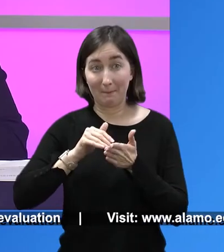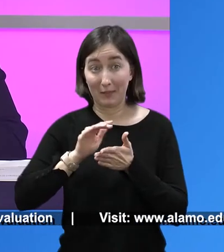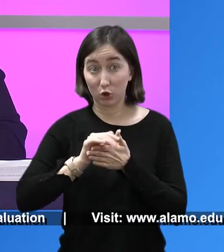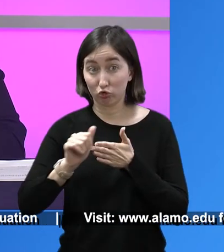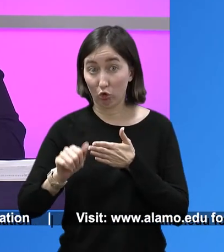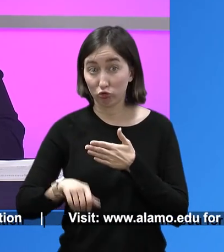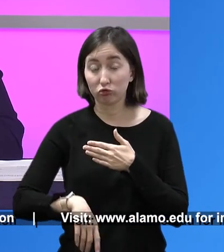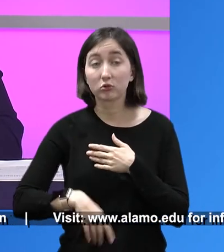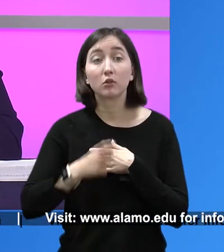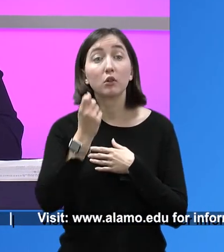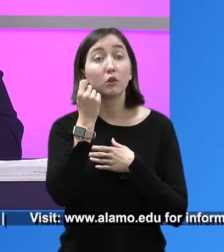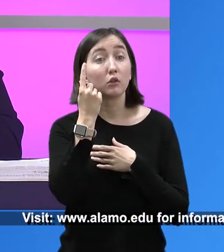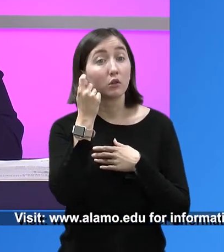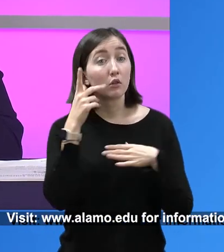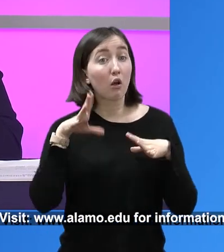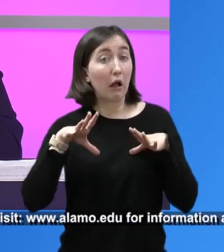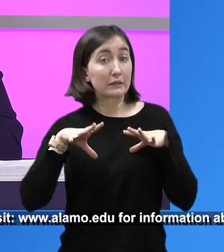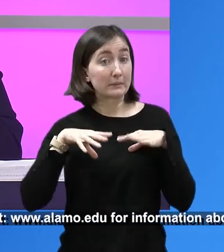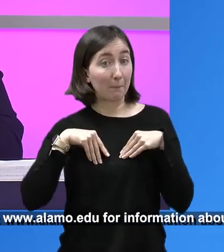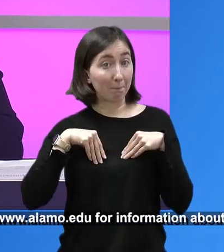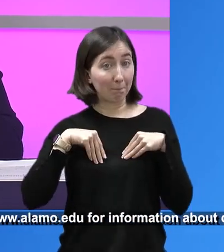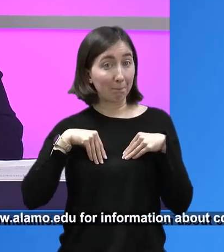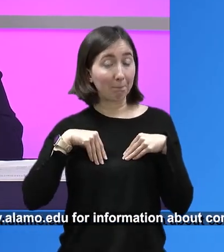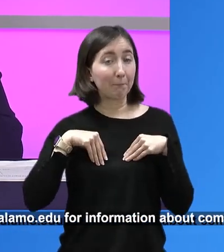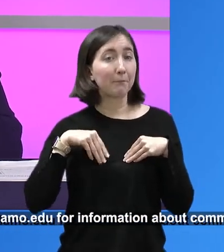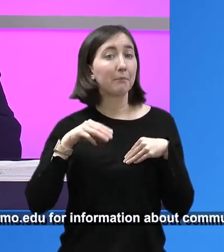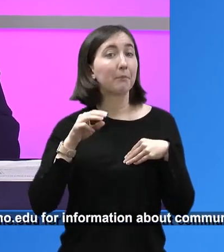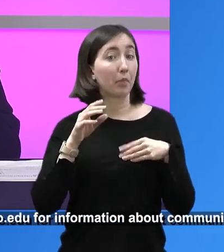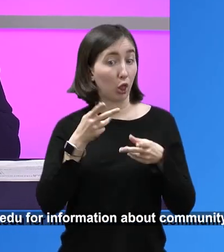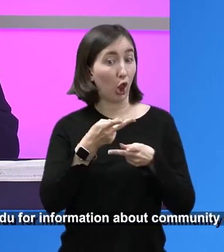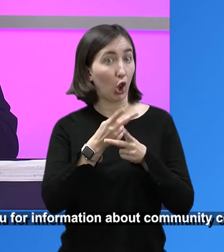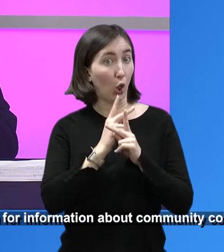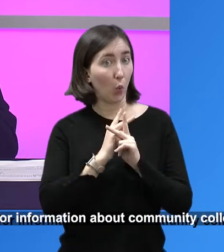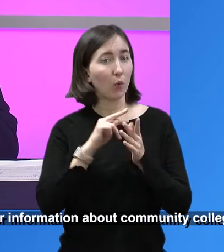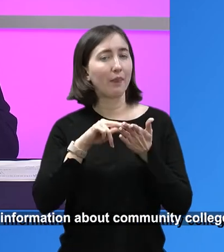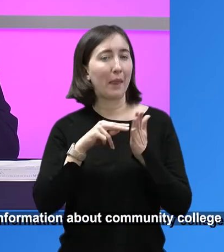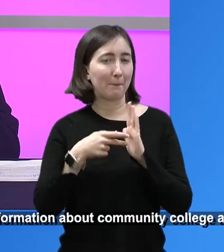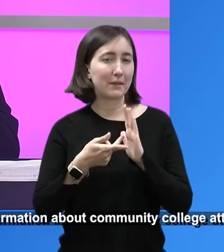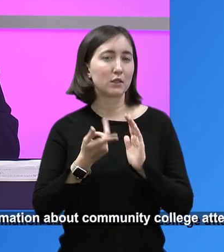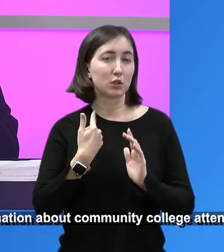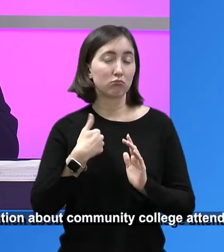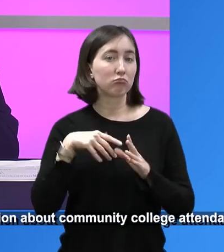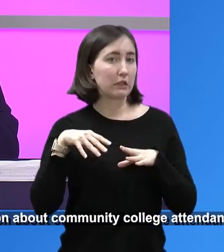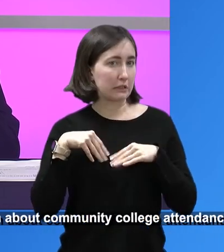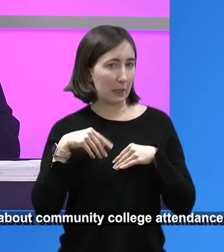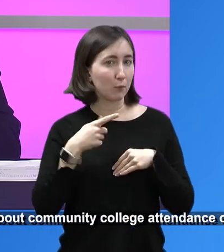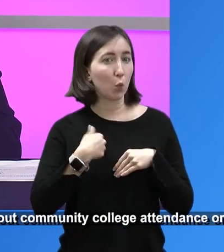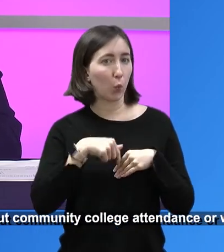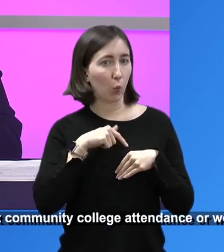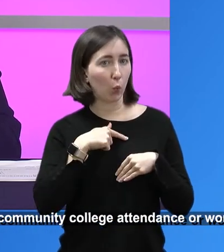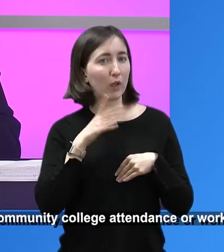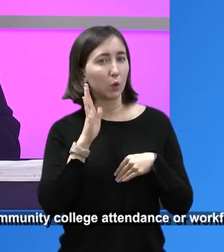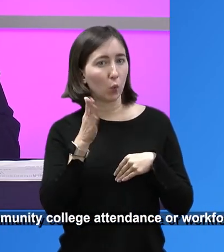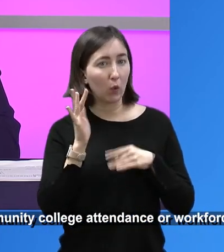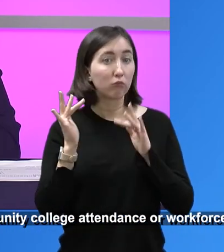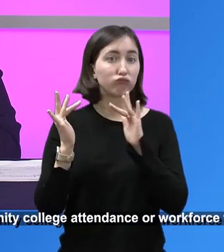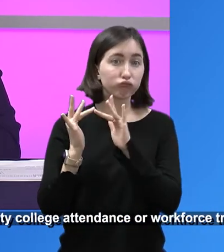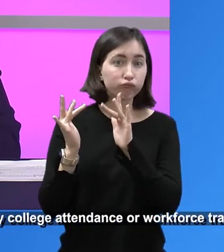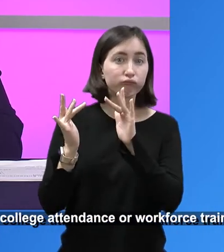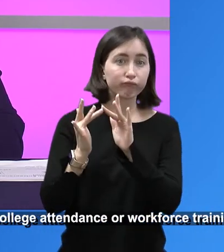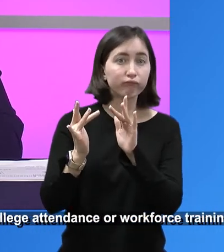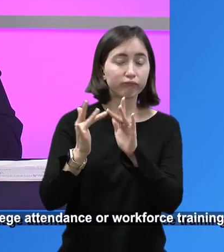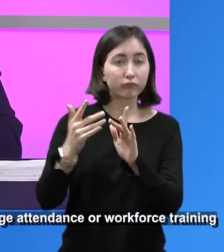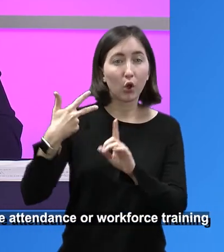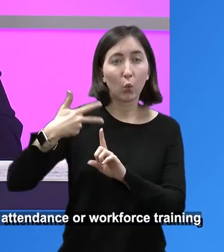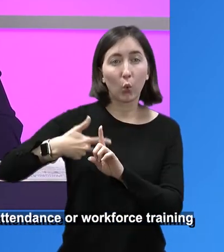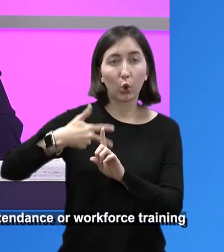support through this loan because once you take the loan and you accept it, you have to also accept that we're going to be reaching out to you quarterly. And